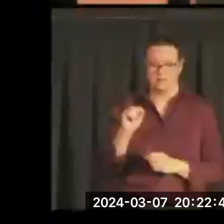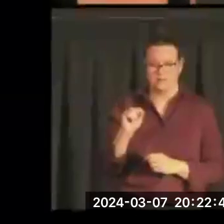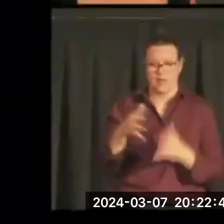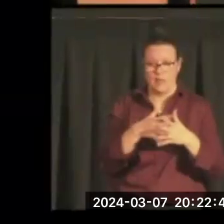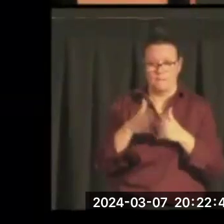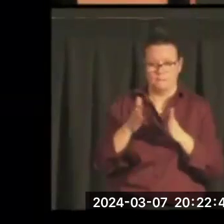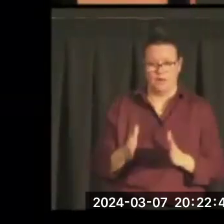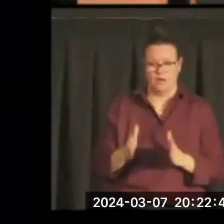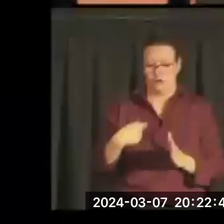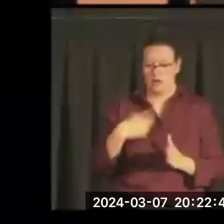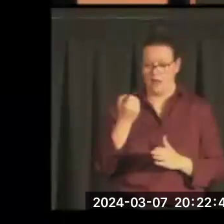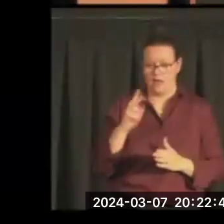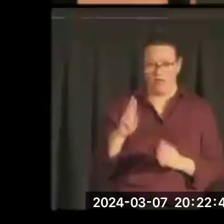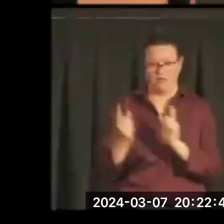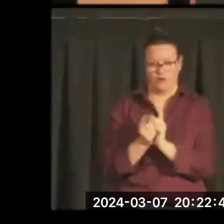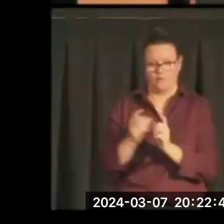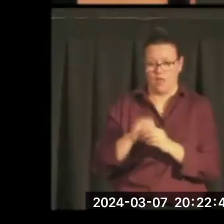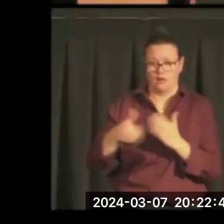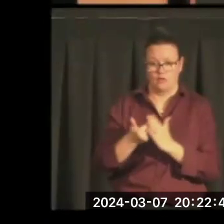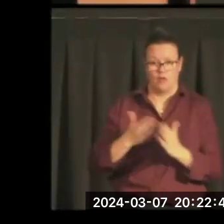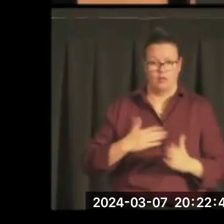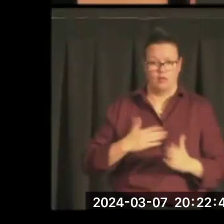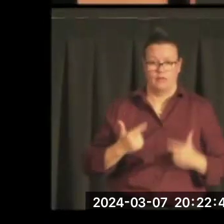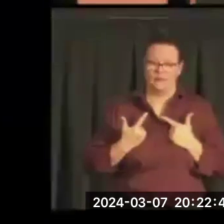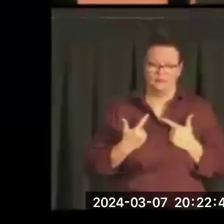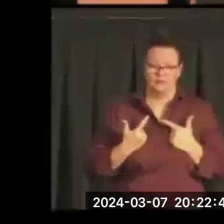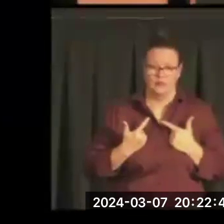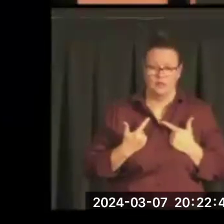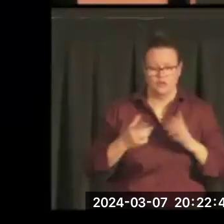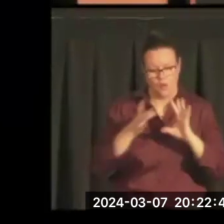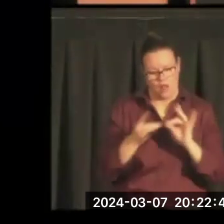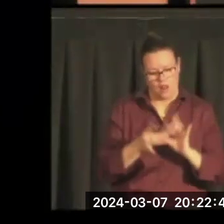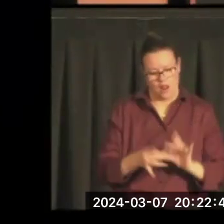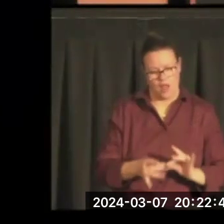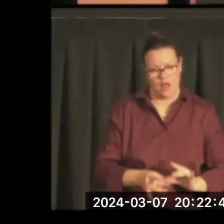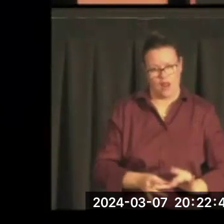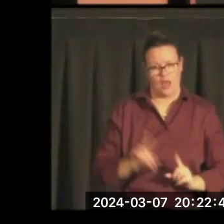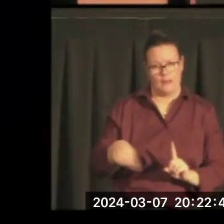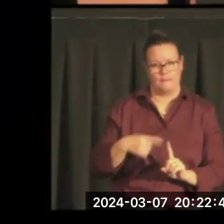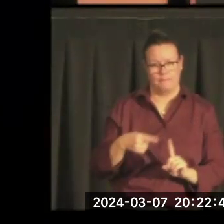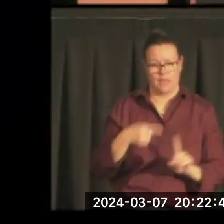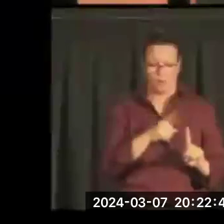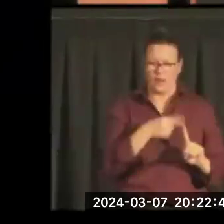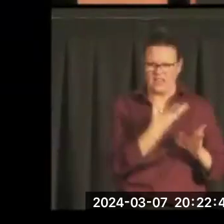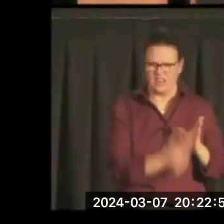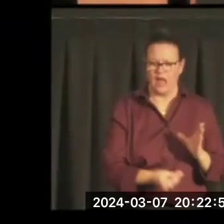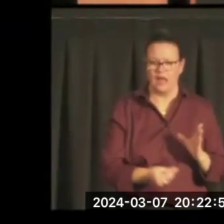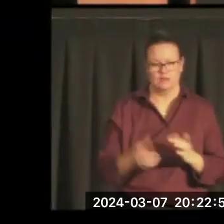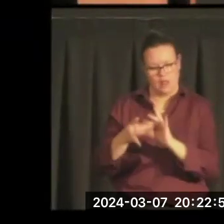These tributes kept coming in to him. And I'd like to end on this note. And that is.